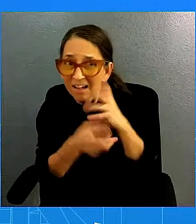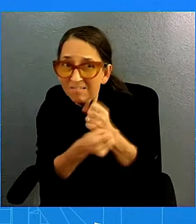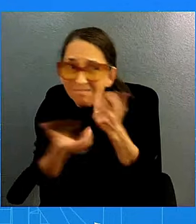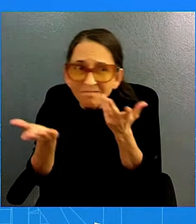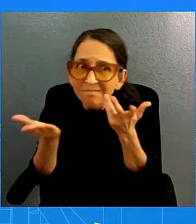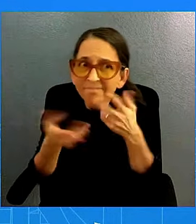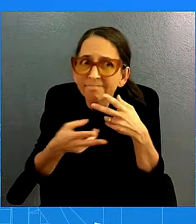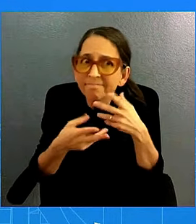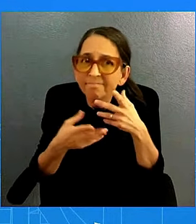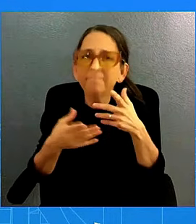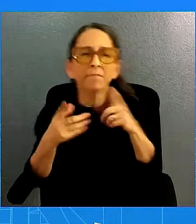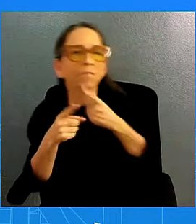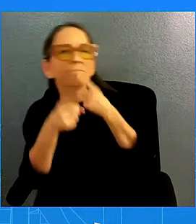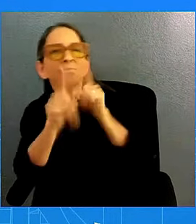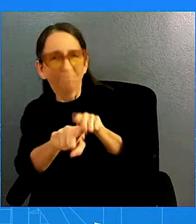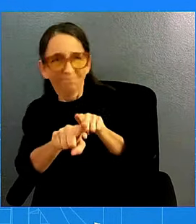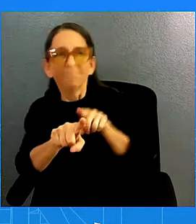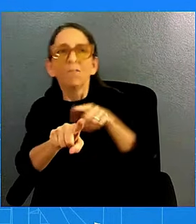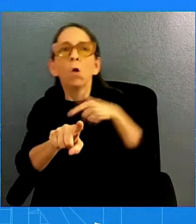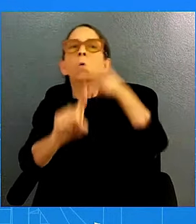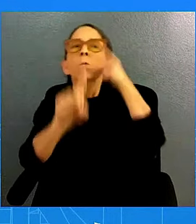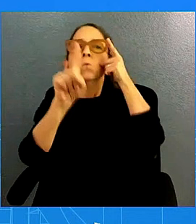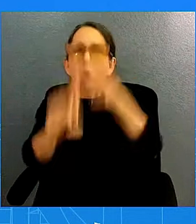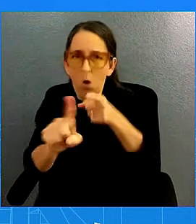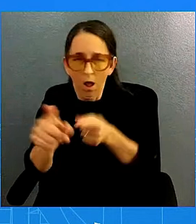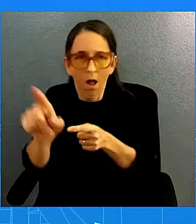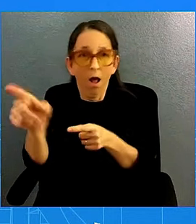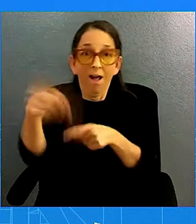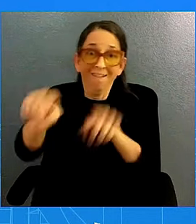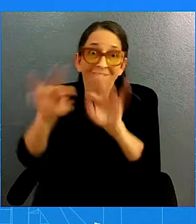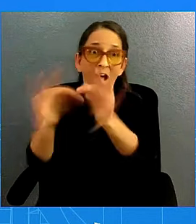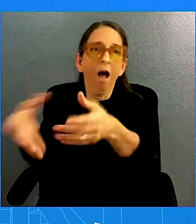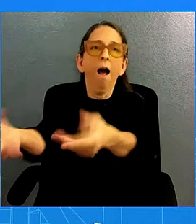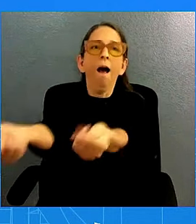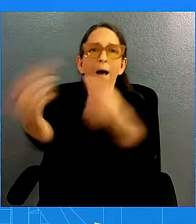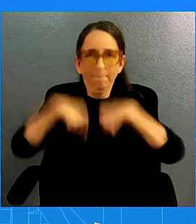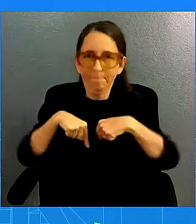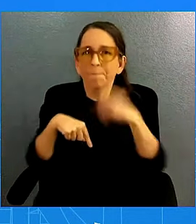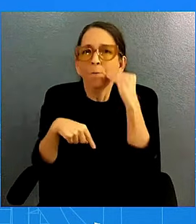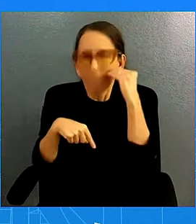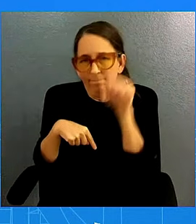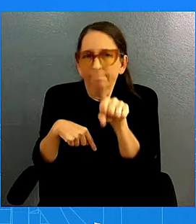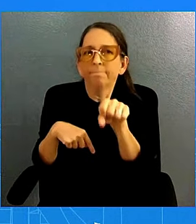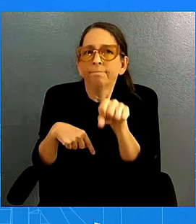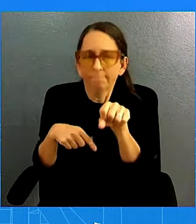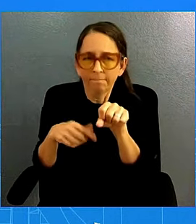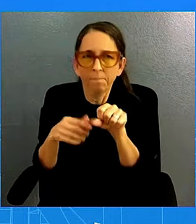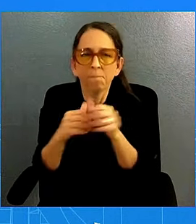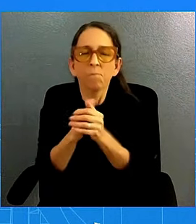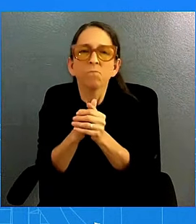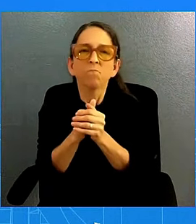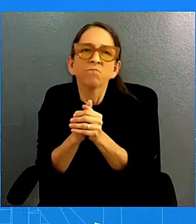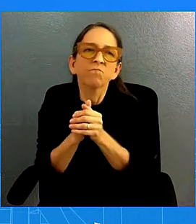home where they belong, back with their families. And number three, that even though